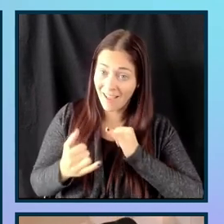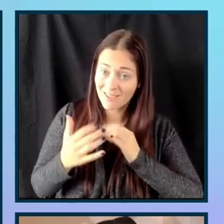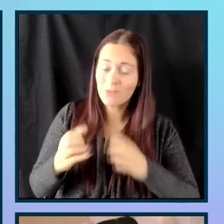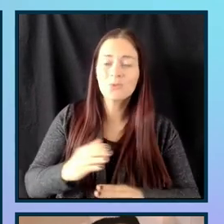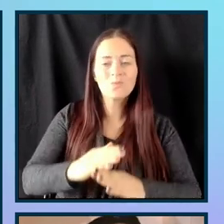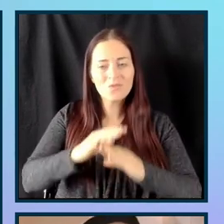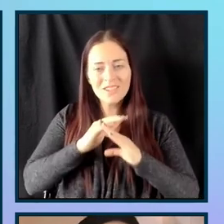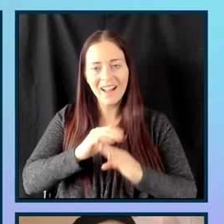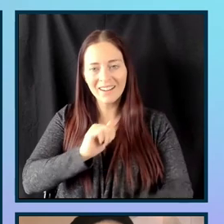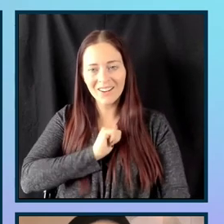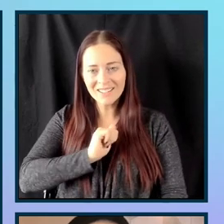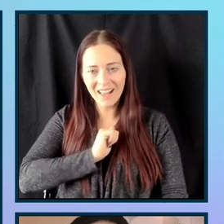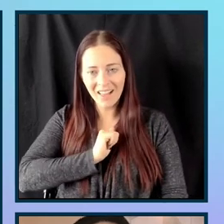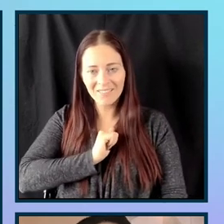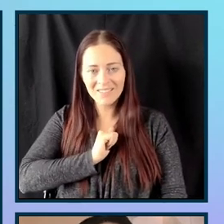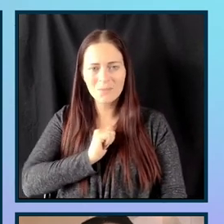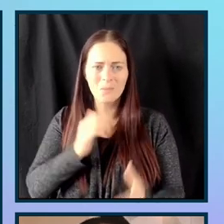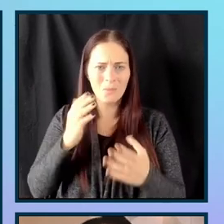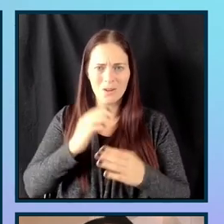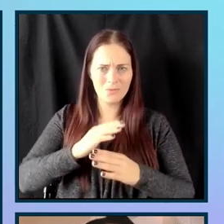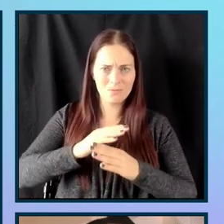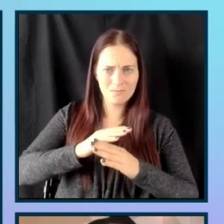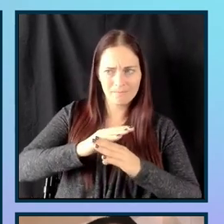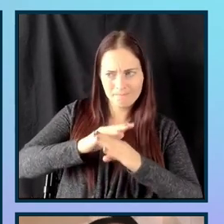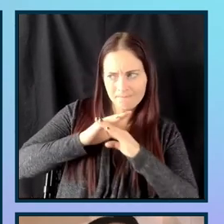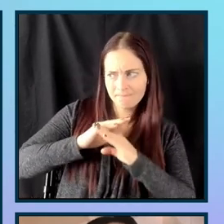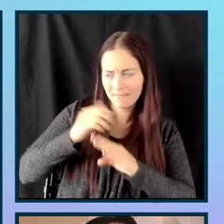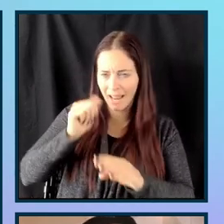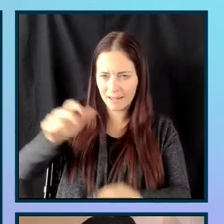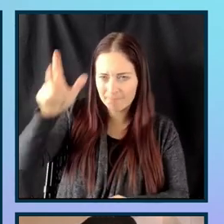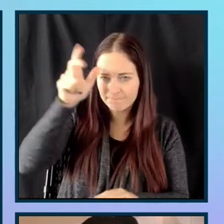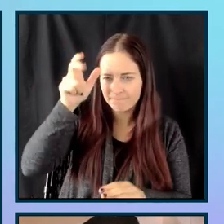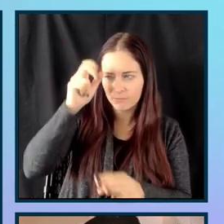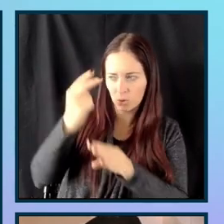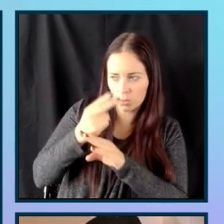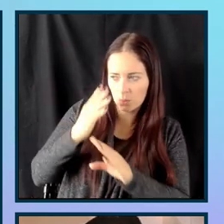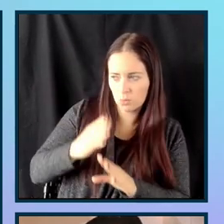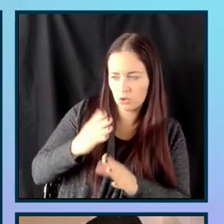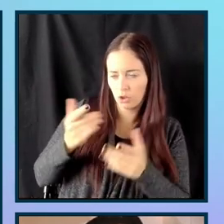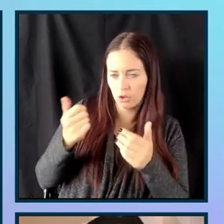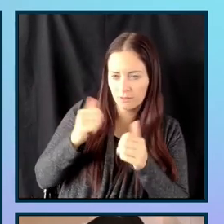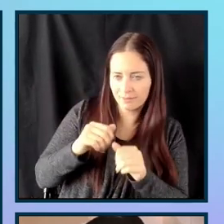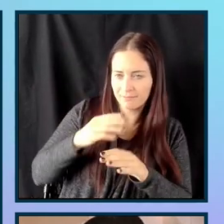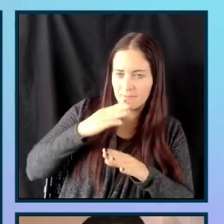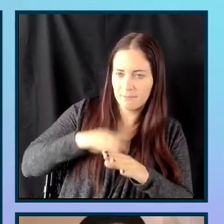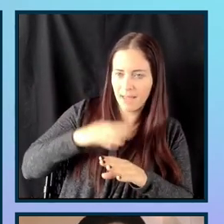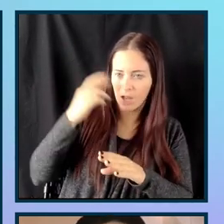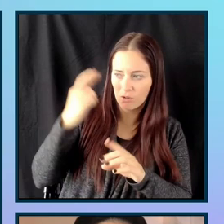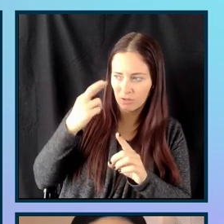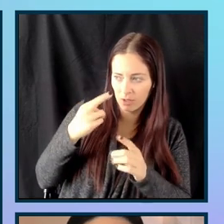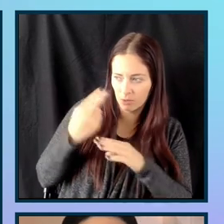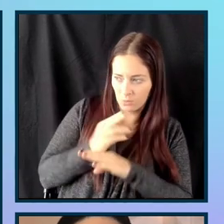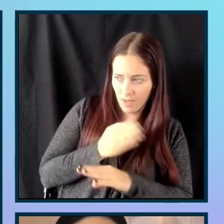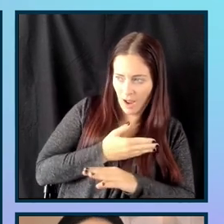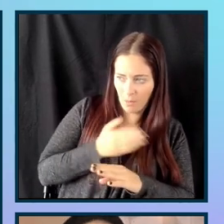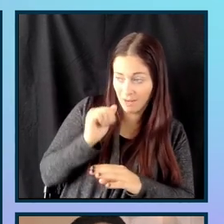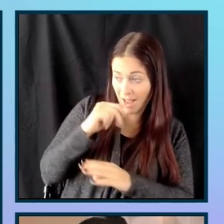that we are kind of blocking any malicious users from misusing and protected forms to harm our applications.